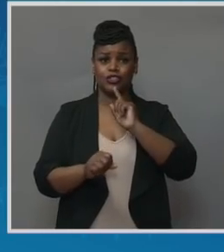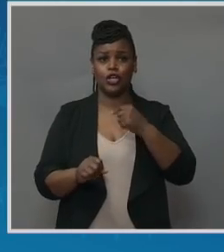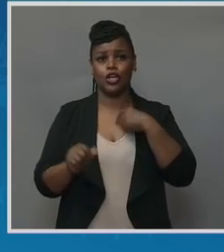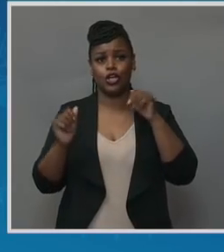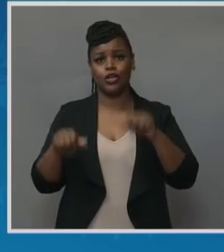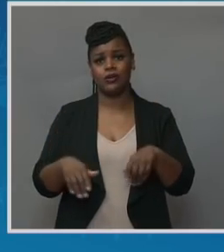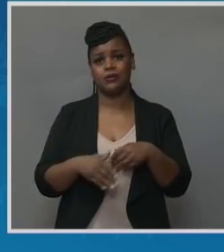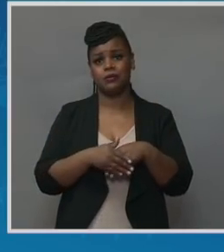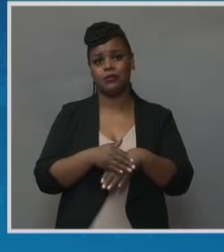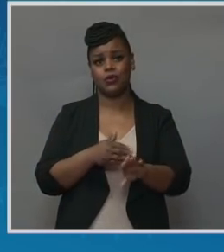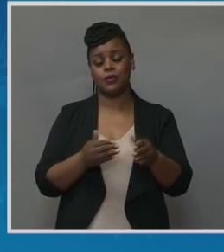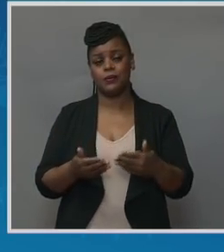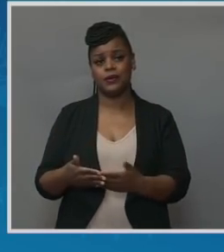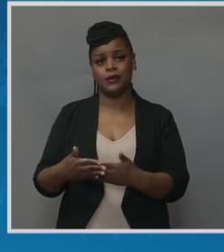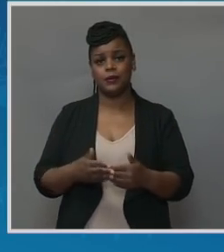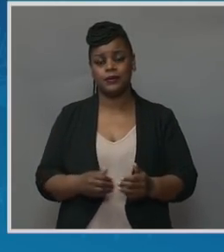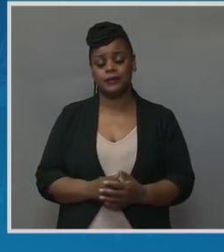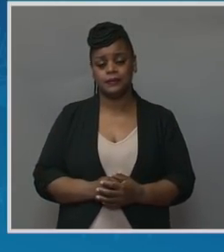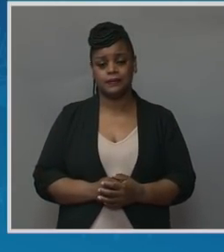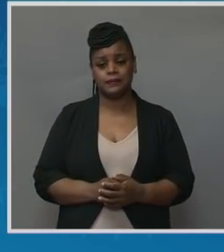parent deserves to hear.